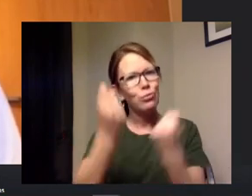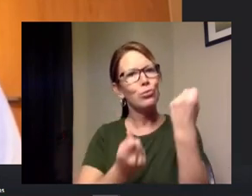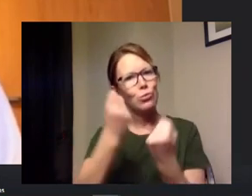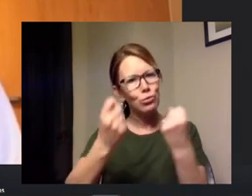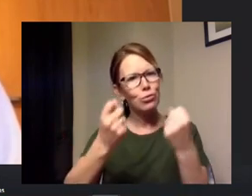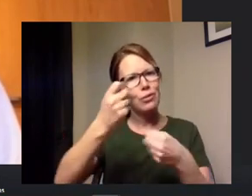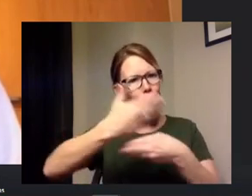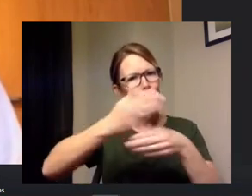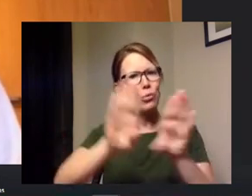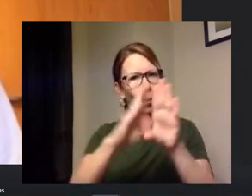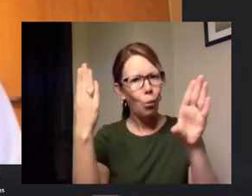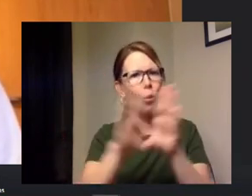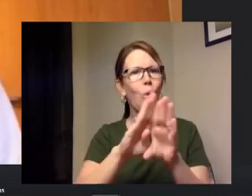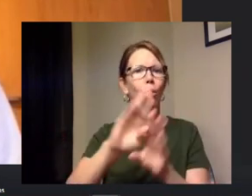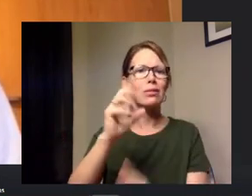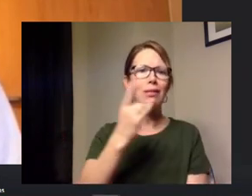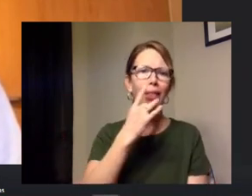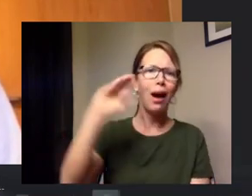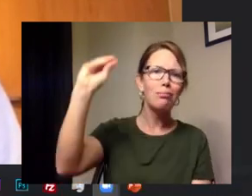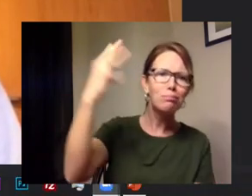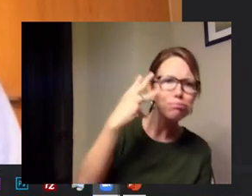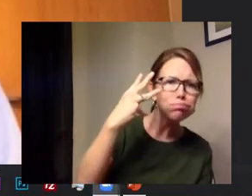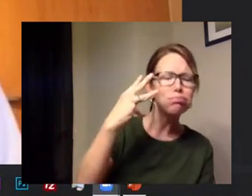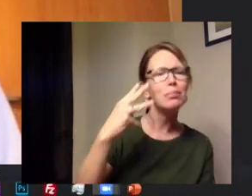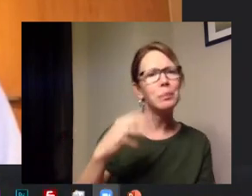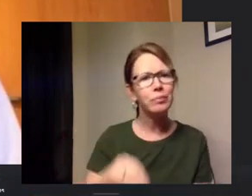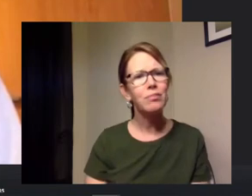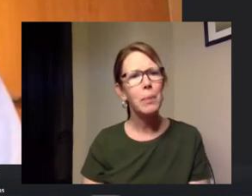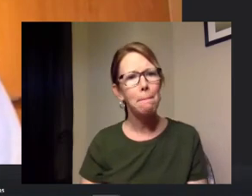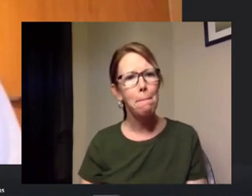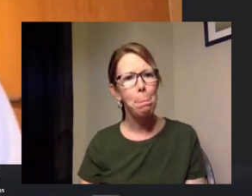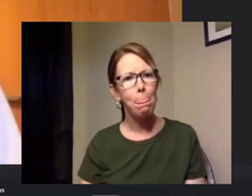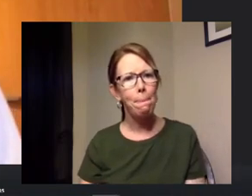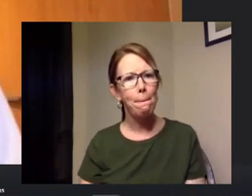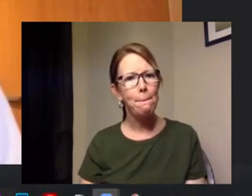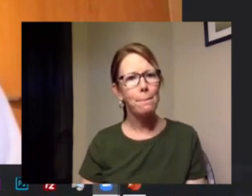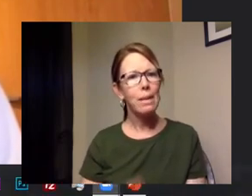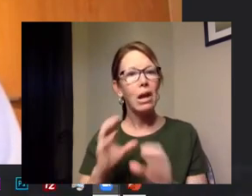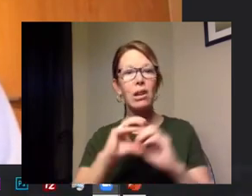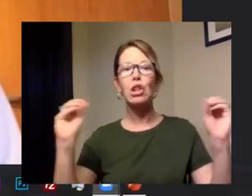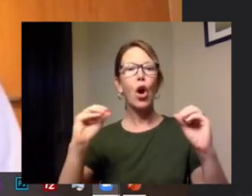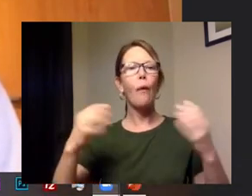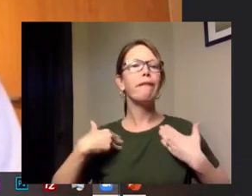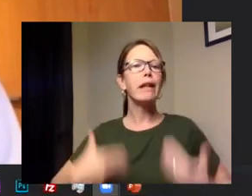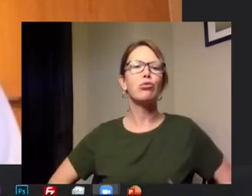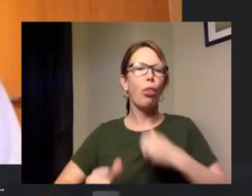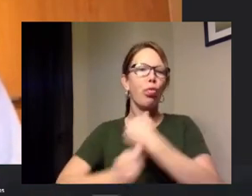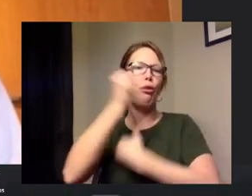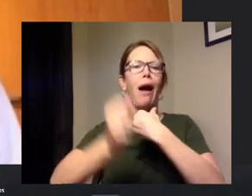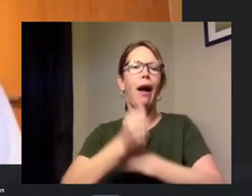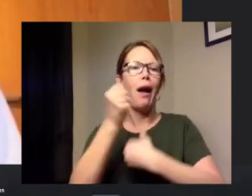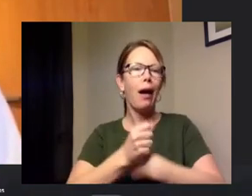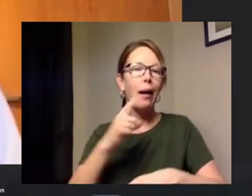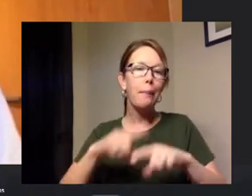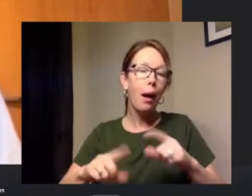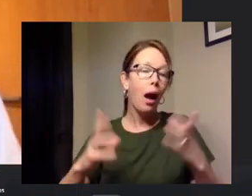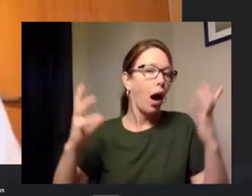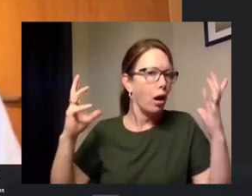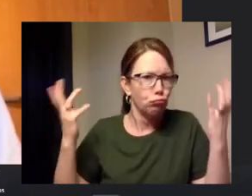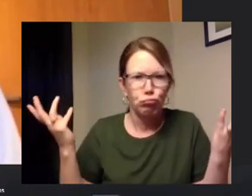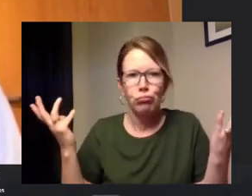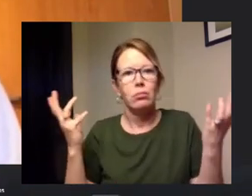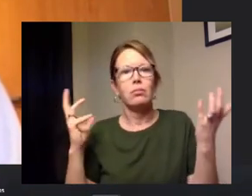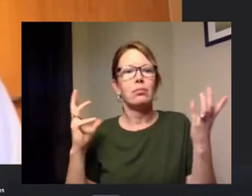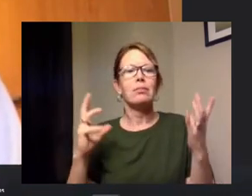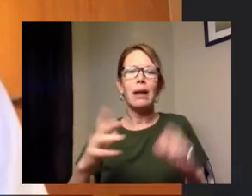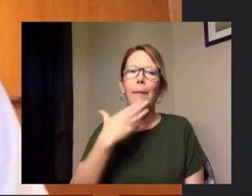keep their porch lights on we don't find a physical threat in any way but you never know and i would say